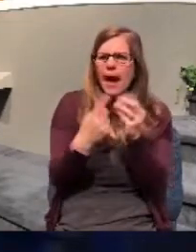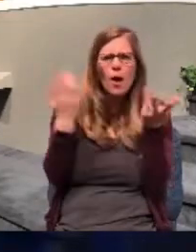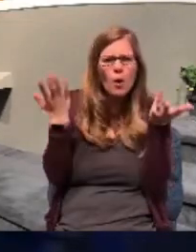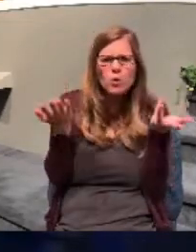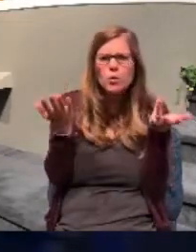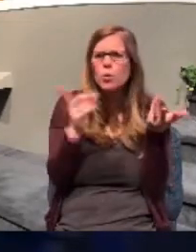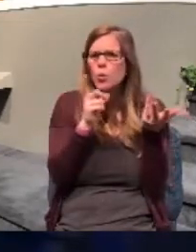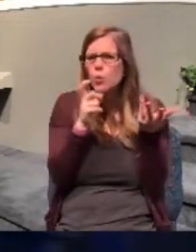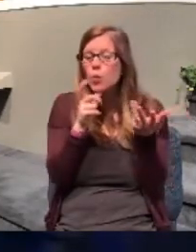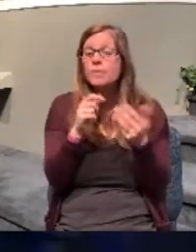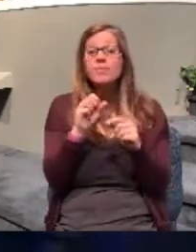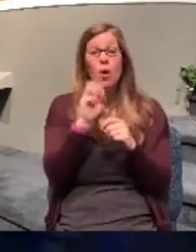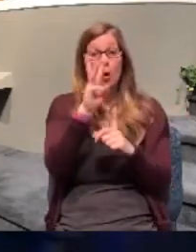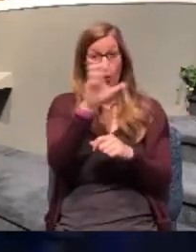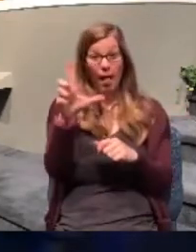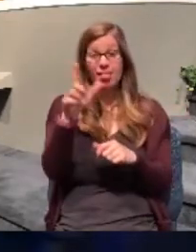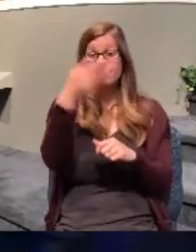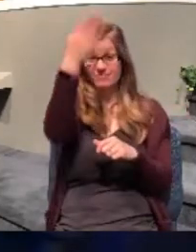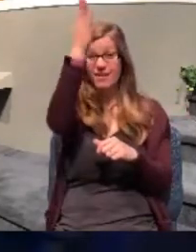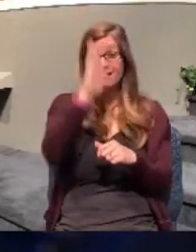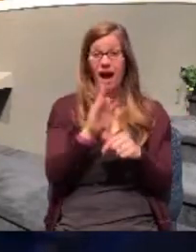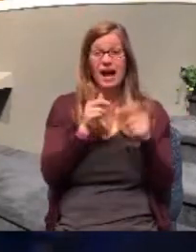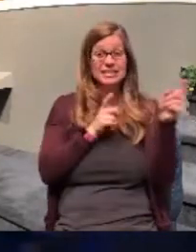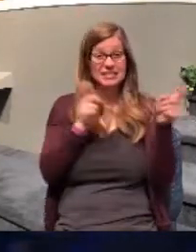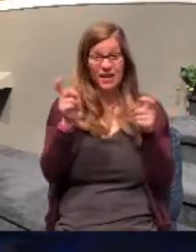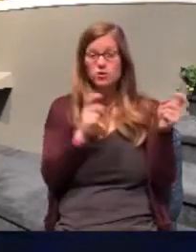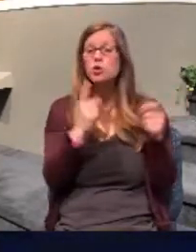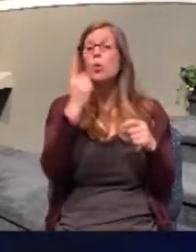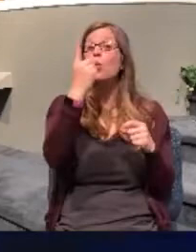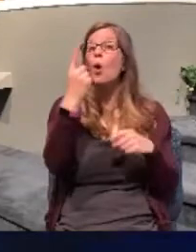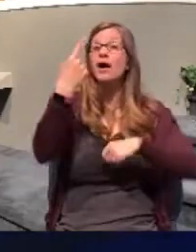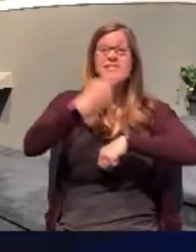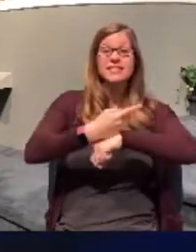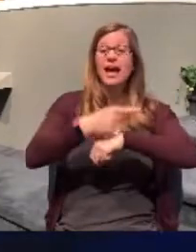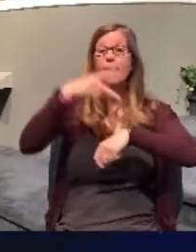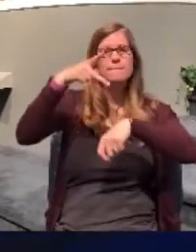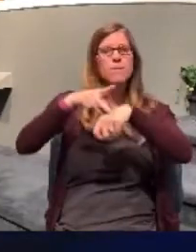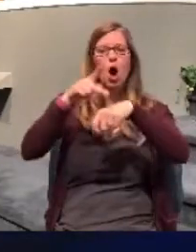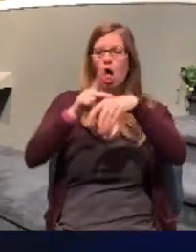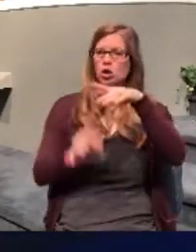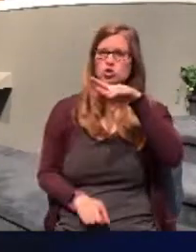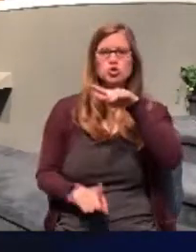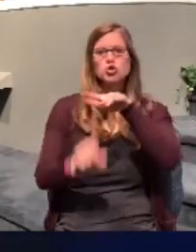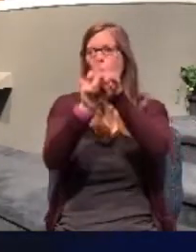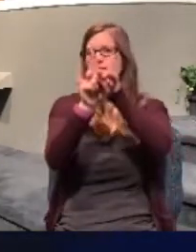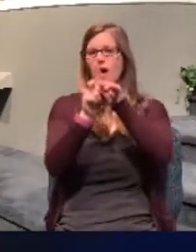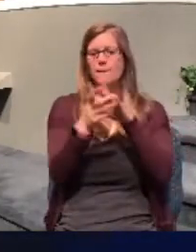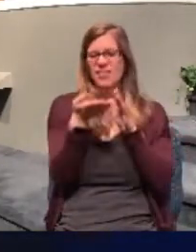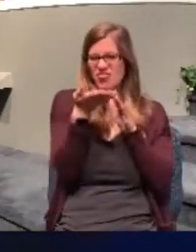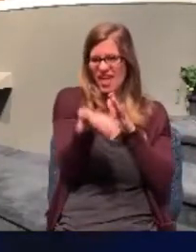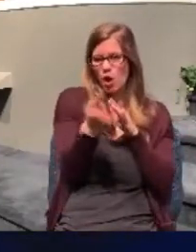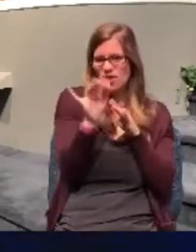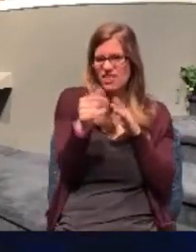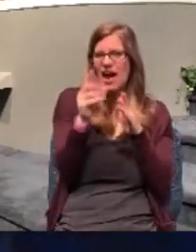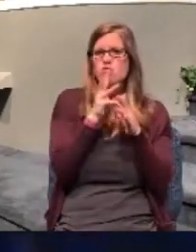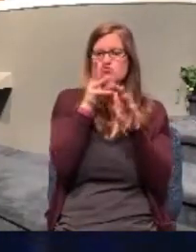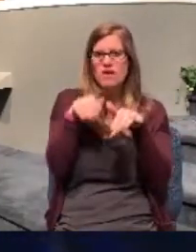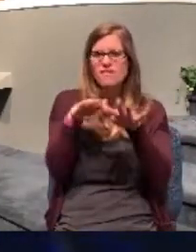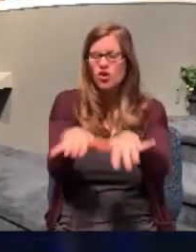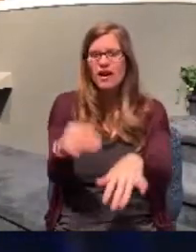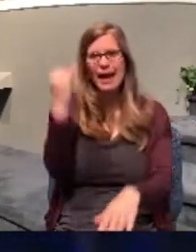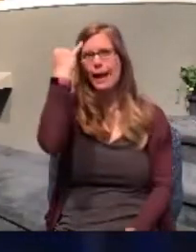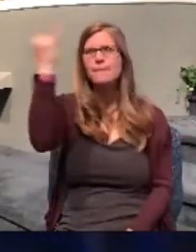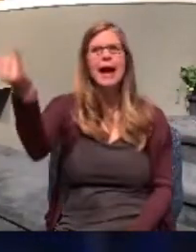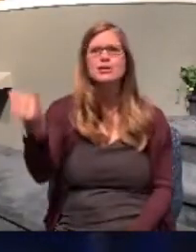Well, in God's sovereignty, one day Paul shows up at their exact location. Imagine that.